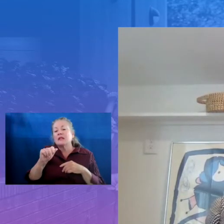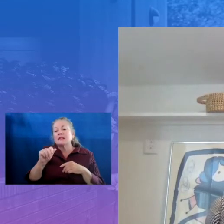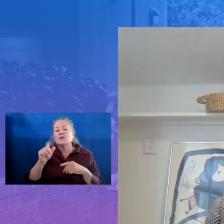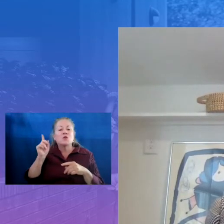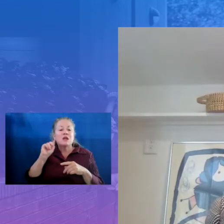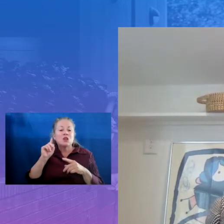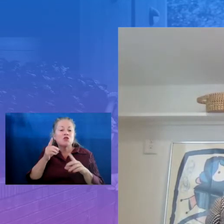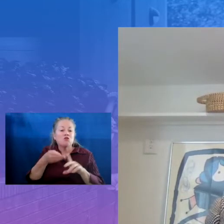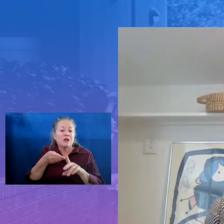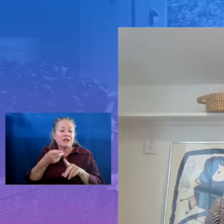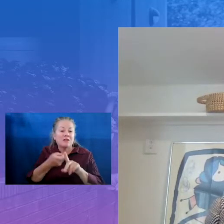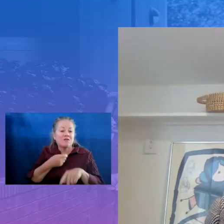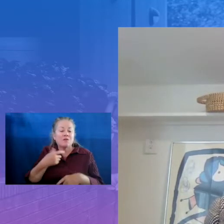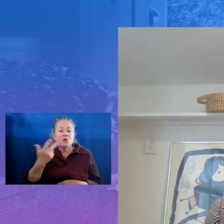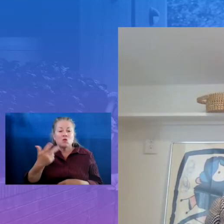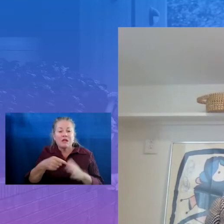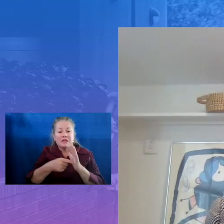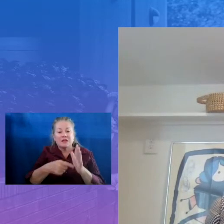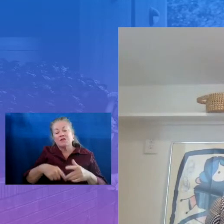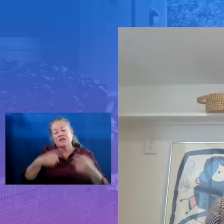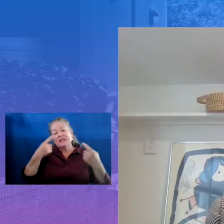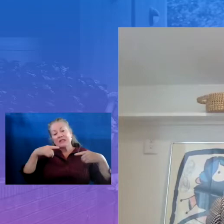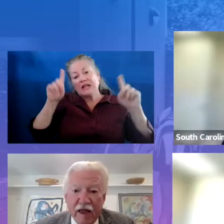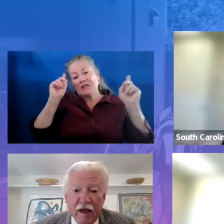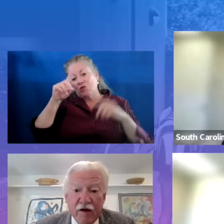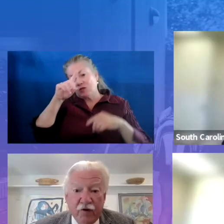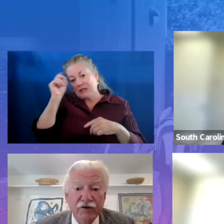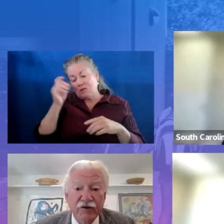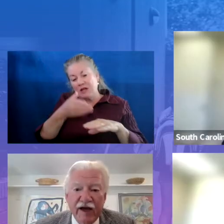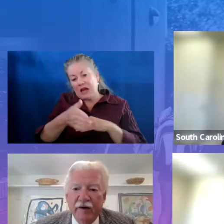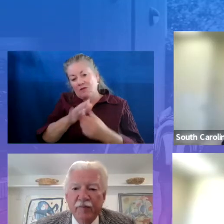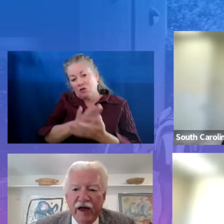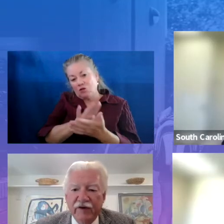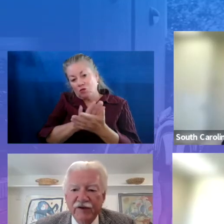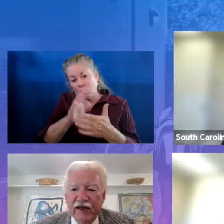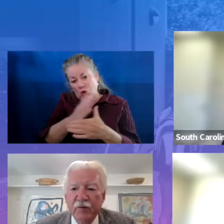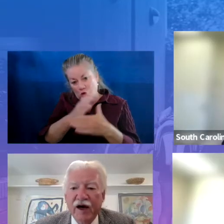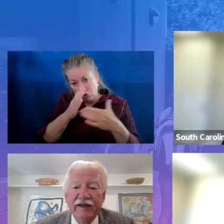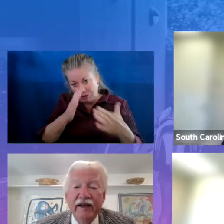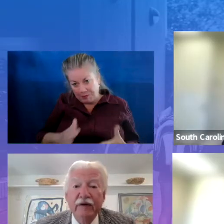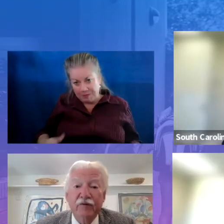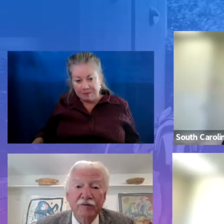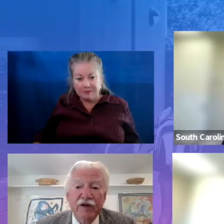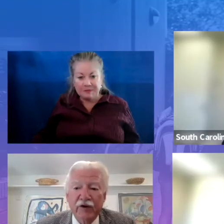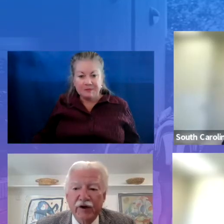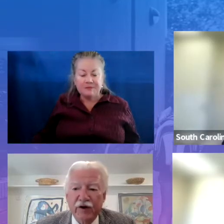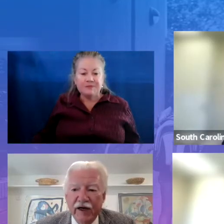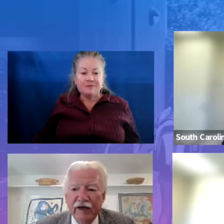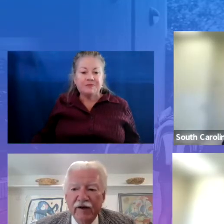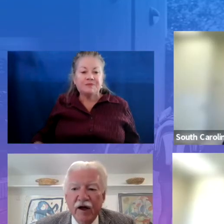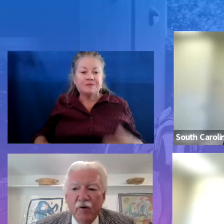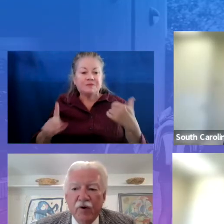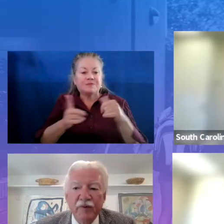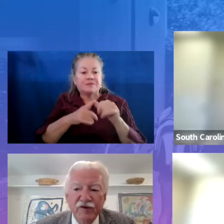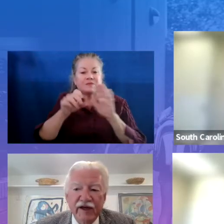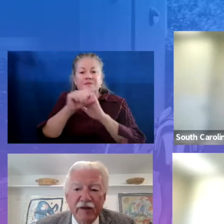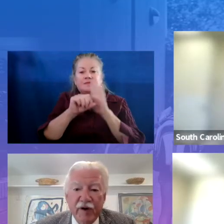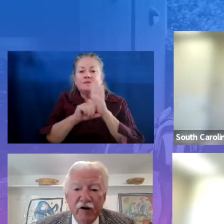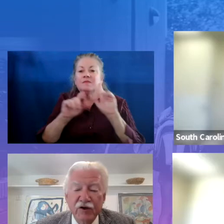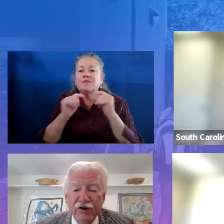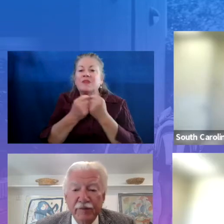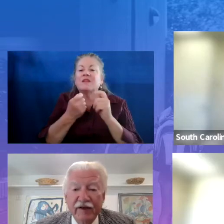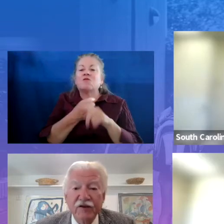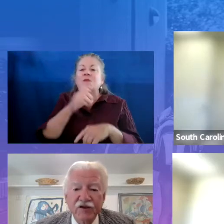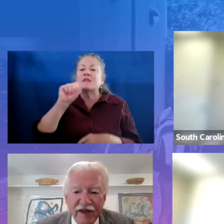successful summer and after-school partnerships. First up, we have a statewide team from South Carolina representing